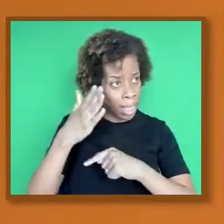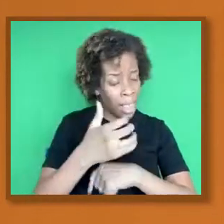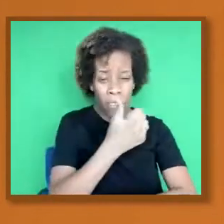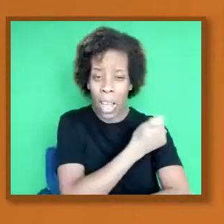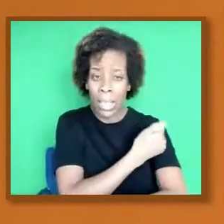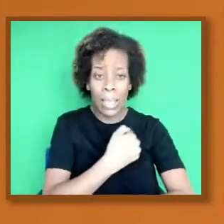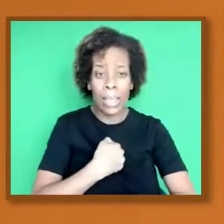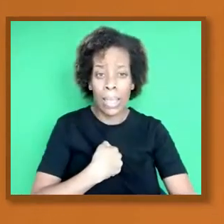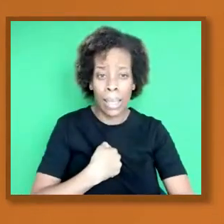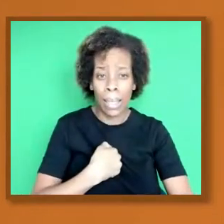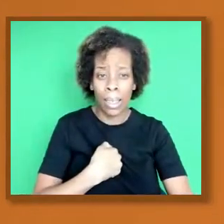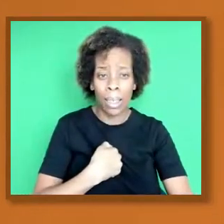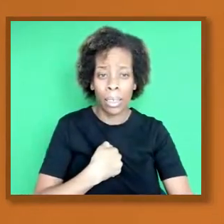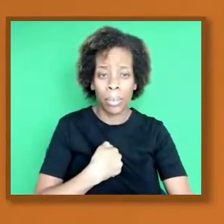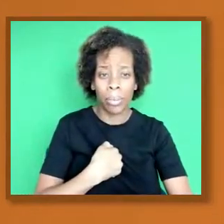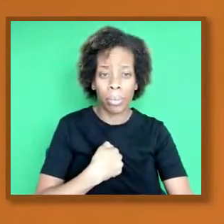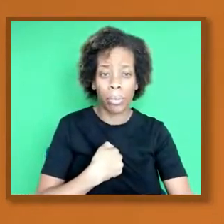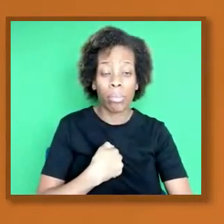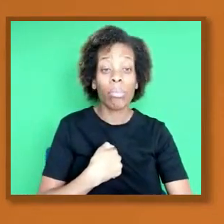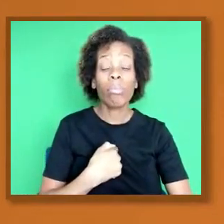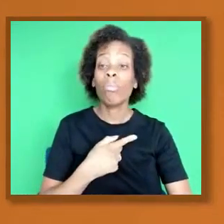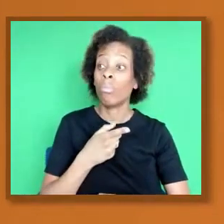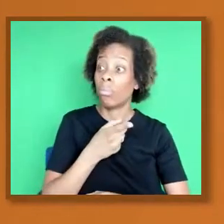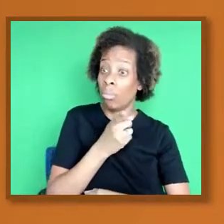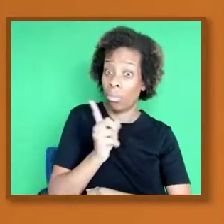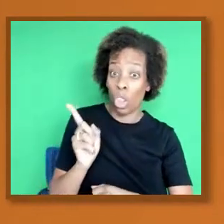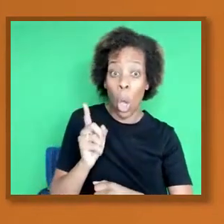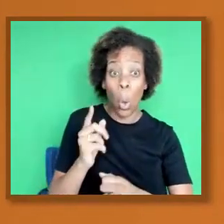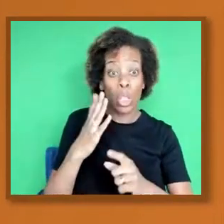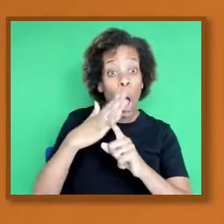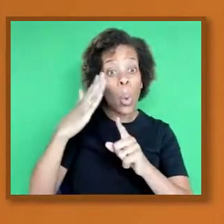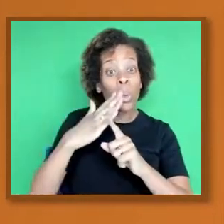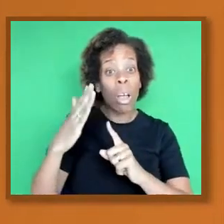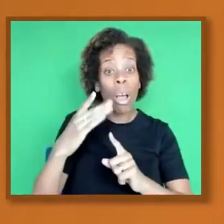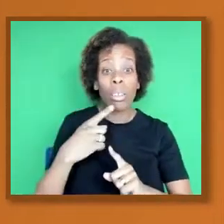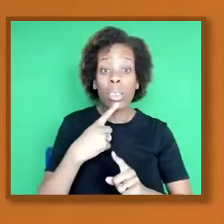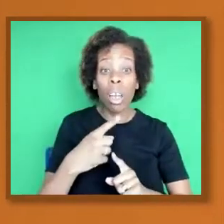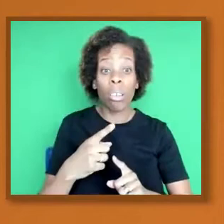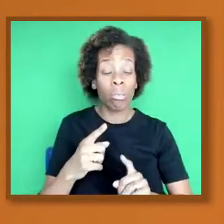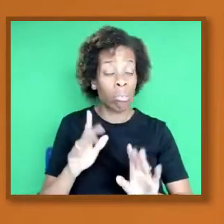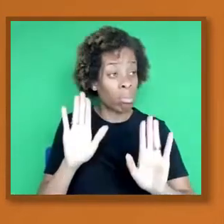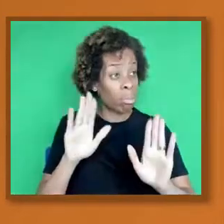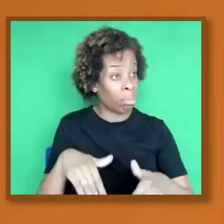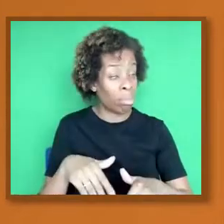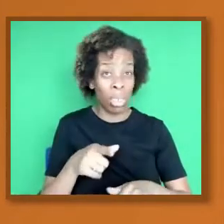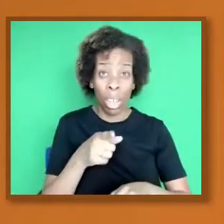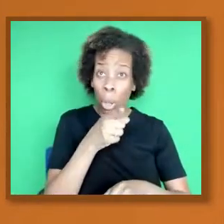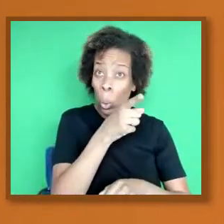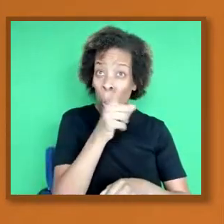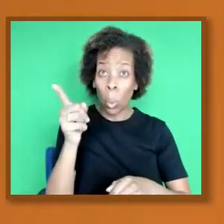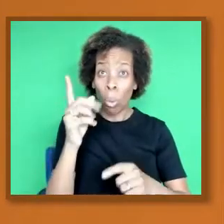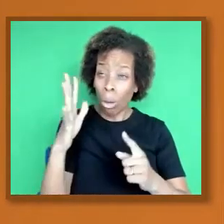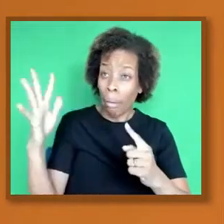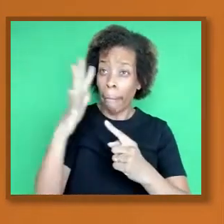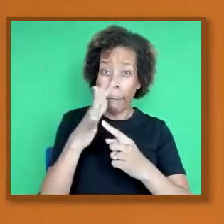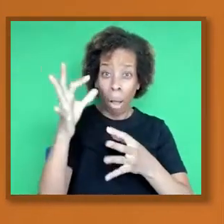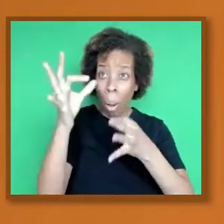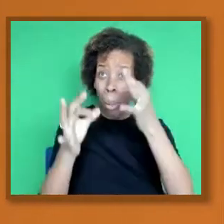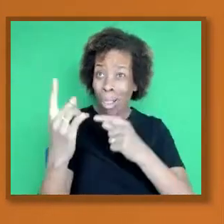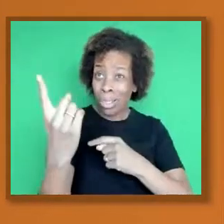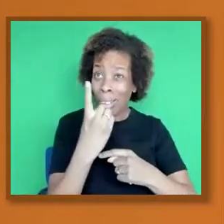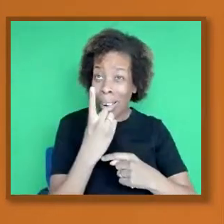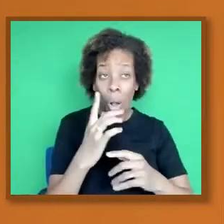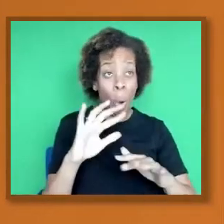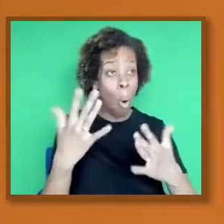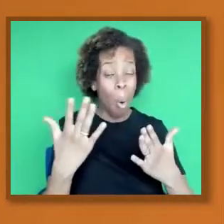And they would tell you it doesn't matter, you know, who you are in terms of your status, you know, the black black people